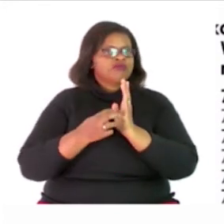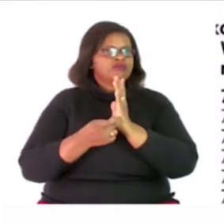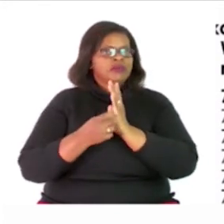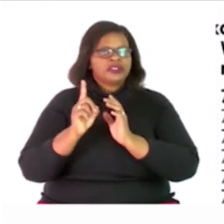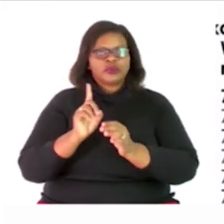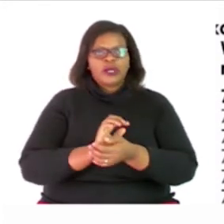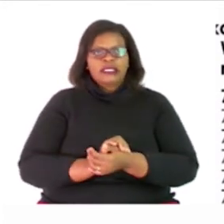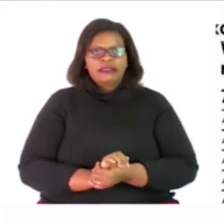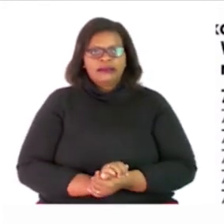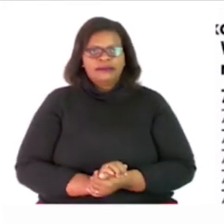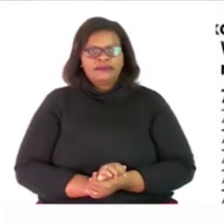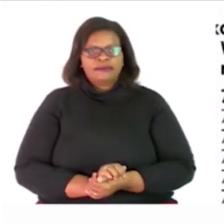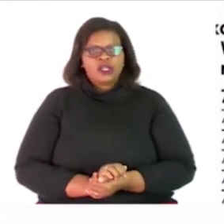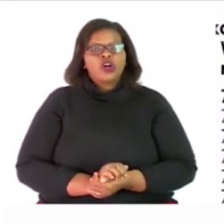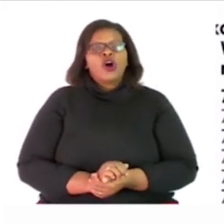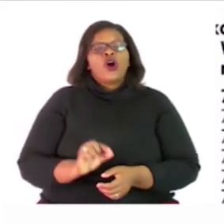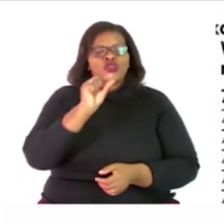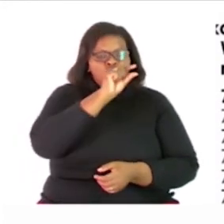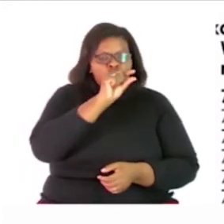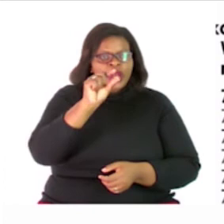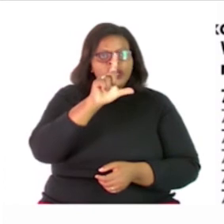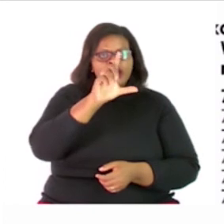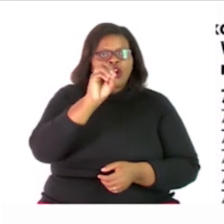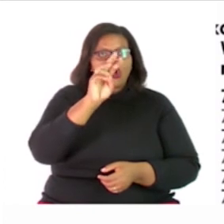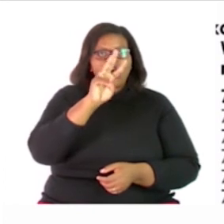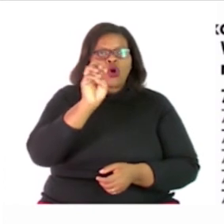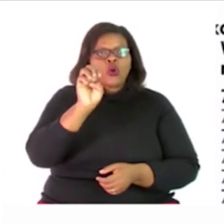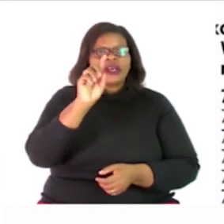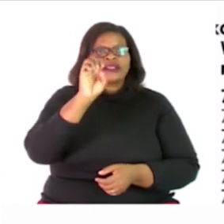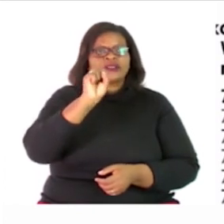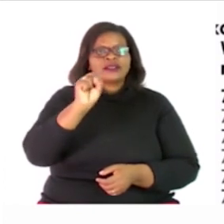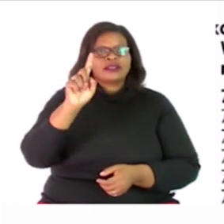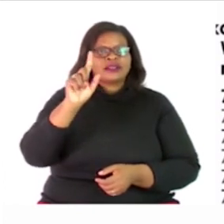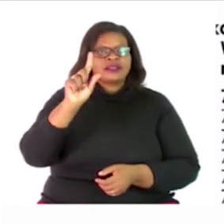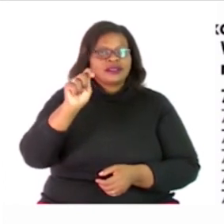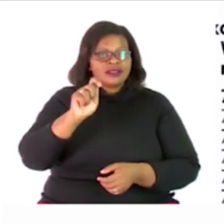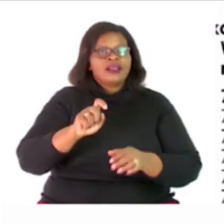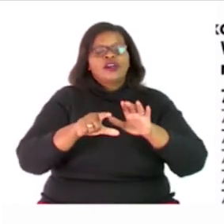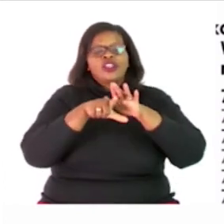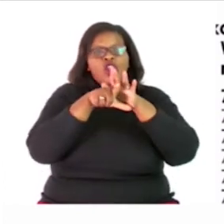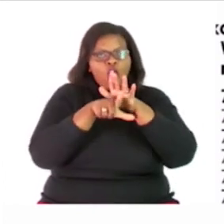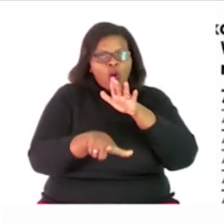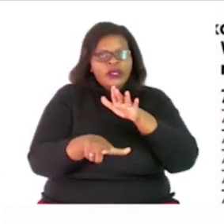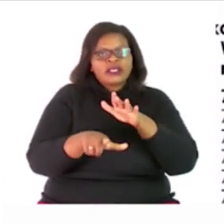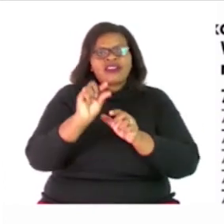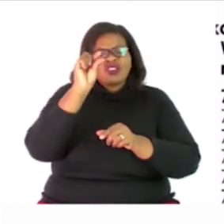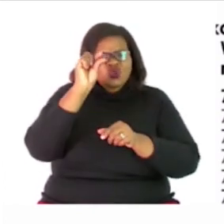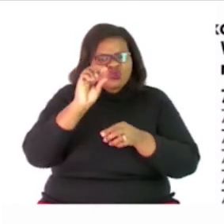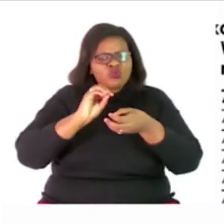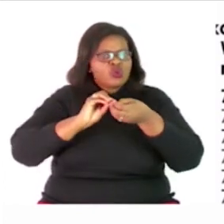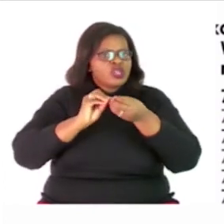if we look at the lowest the word lowest means the smallest number the